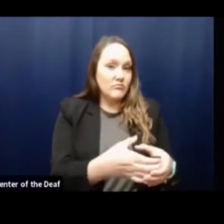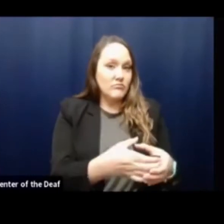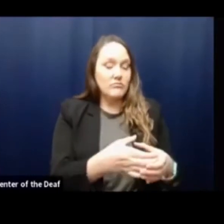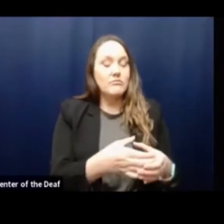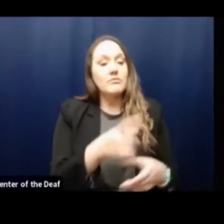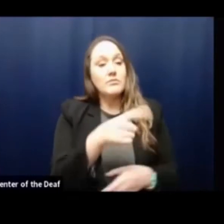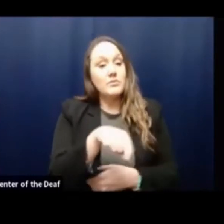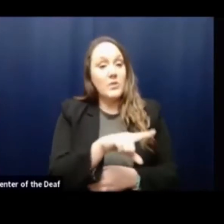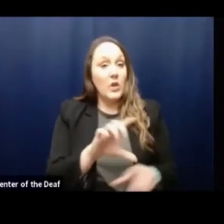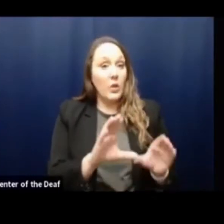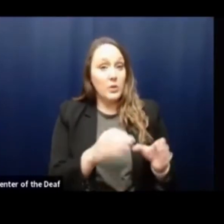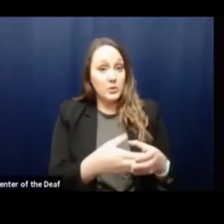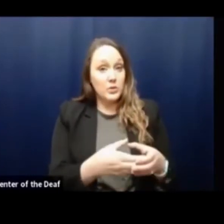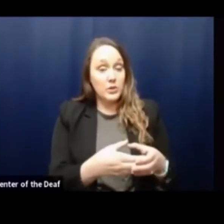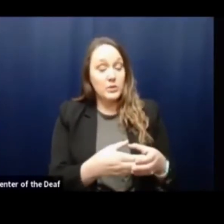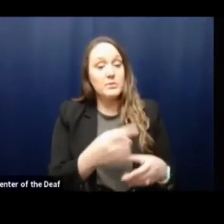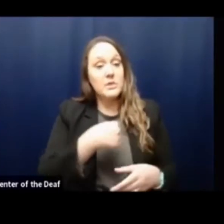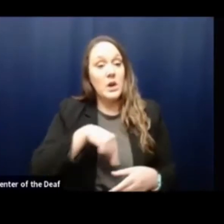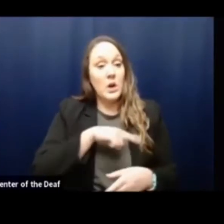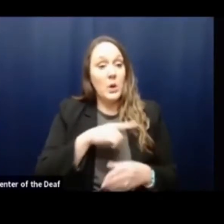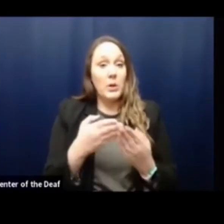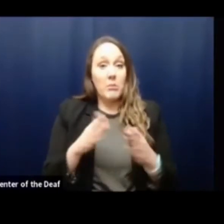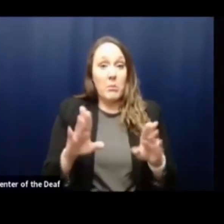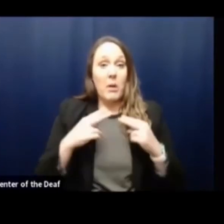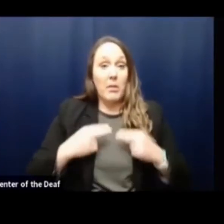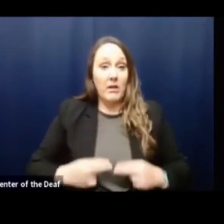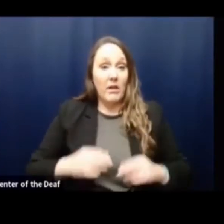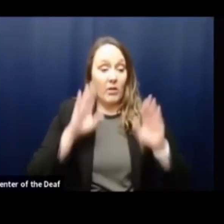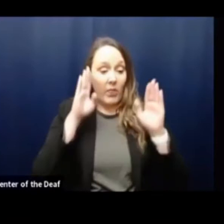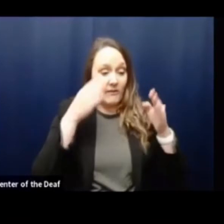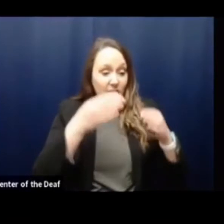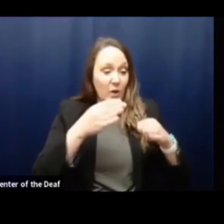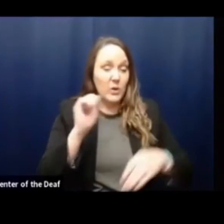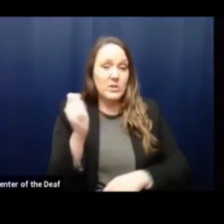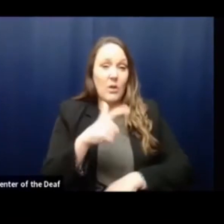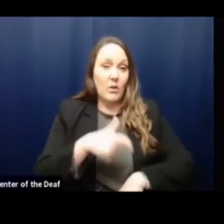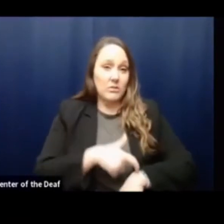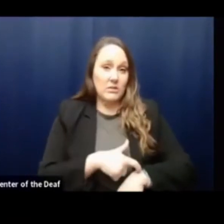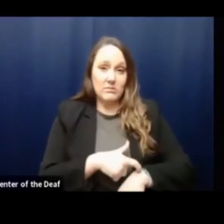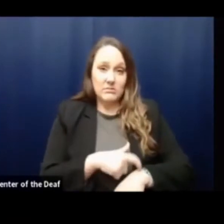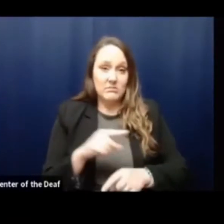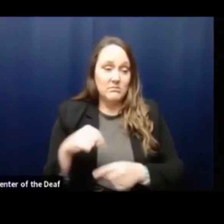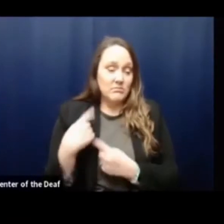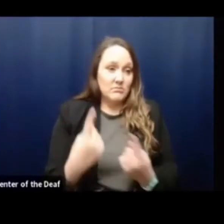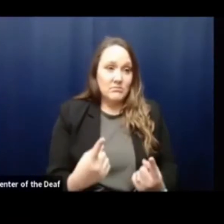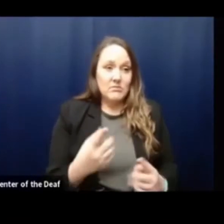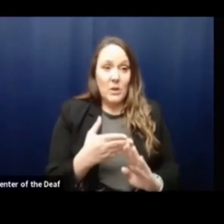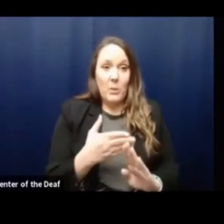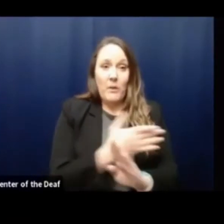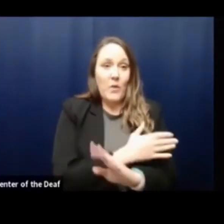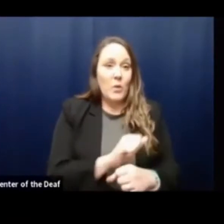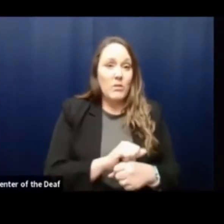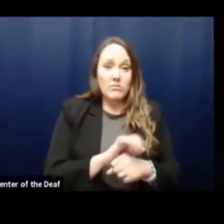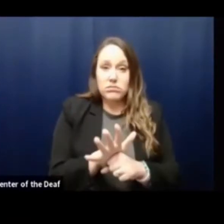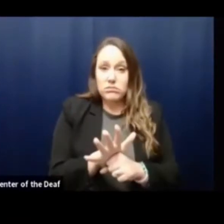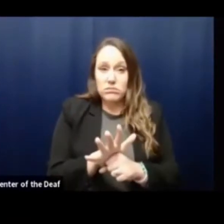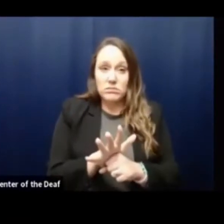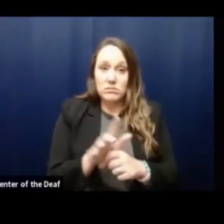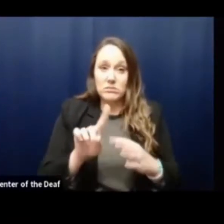groups that we, that we as public health, focus on all the time, way before the pandemic started.